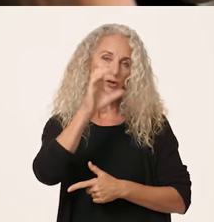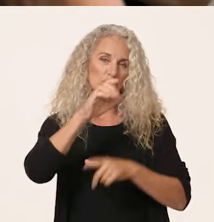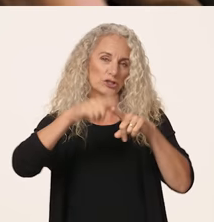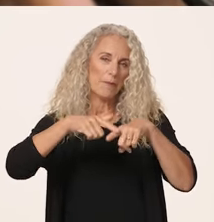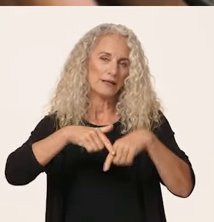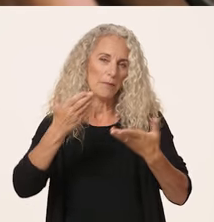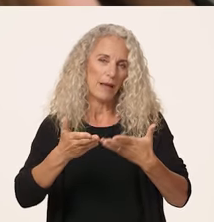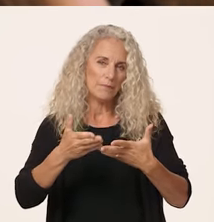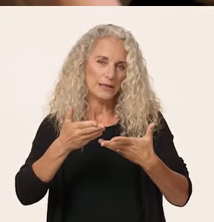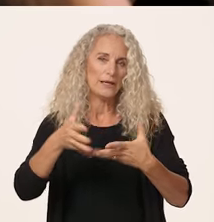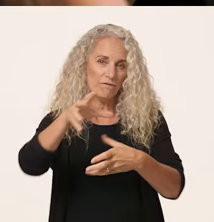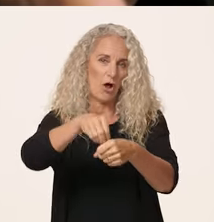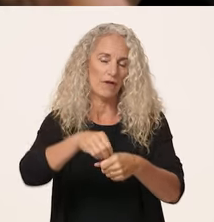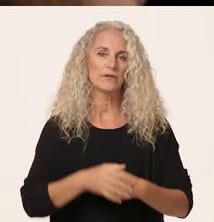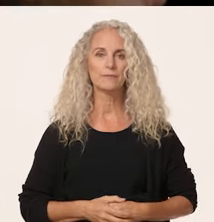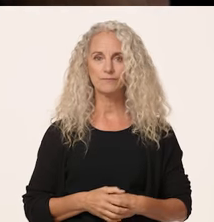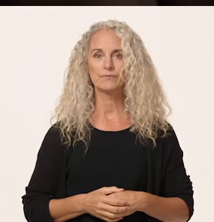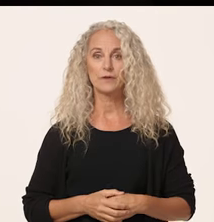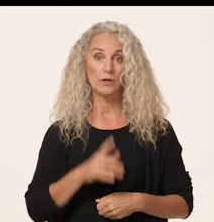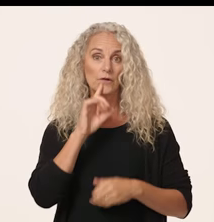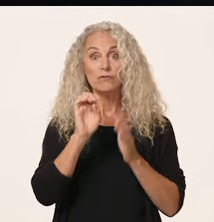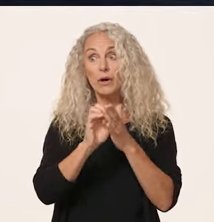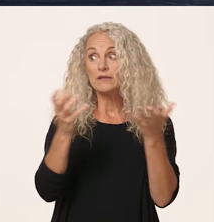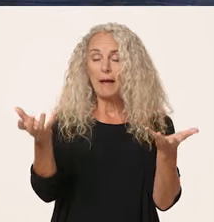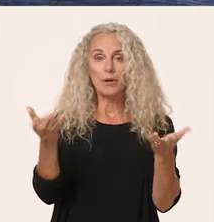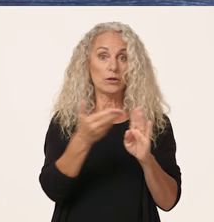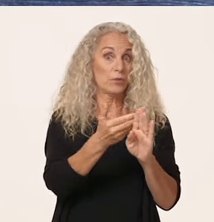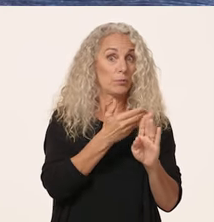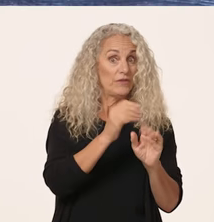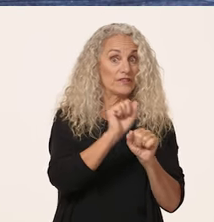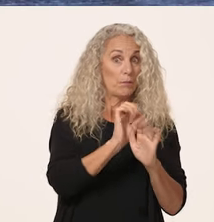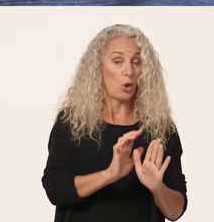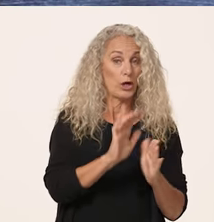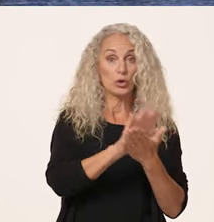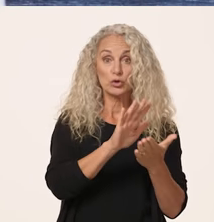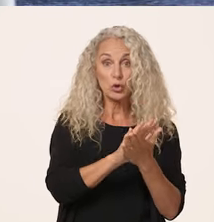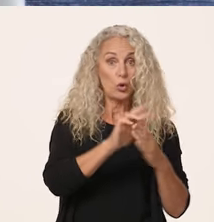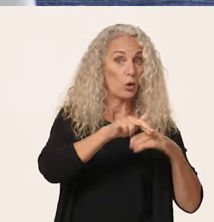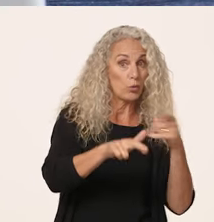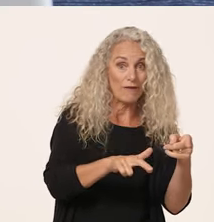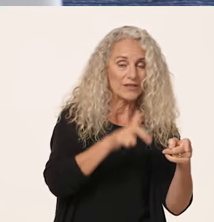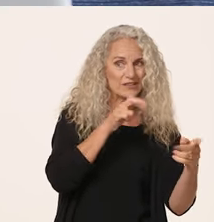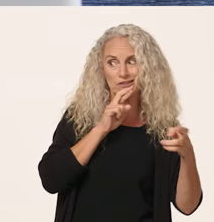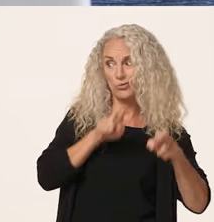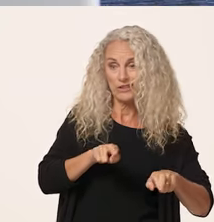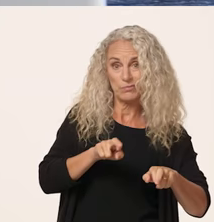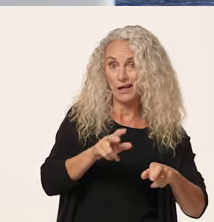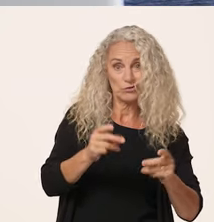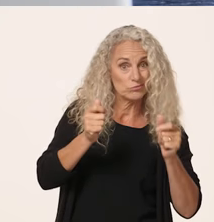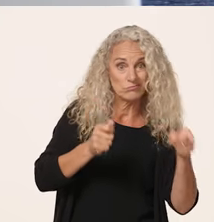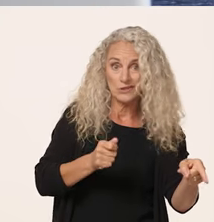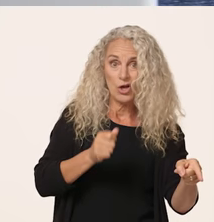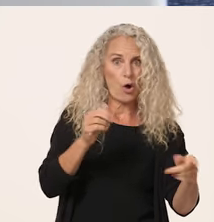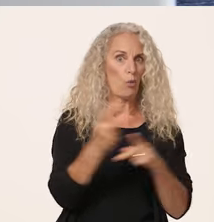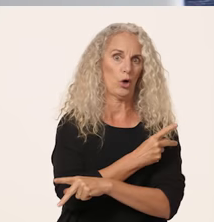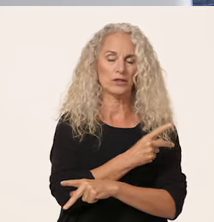other search dependencies may well come into play. For example, if a previous employer, school, or reference doesn't respond in